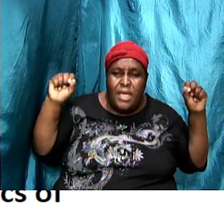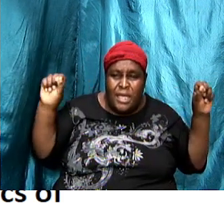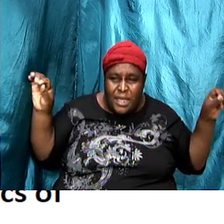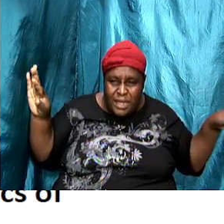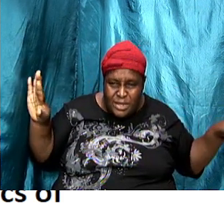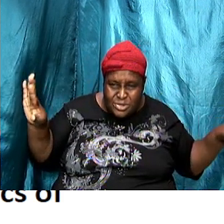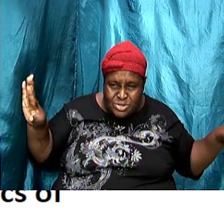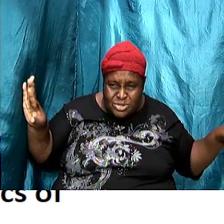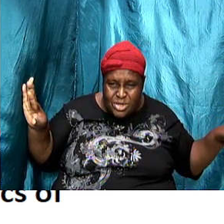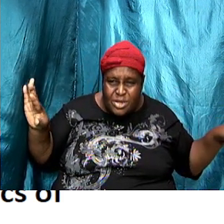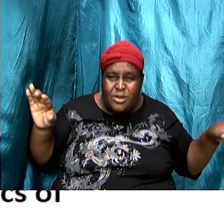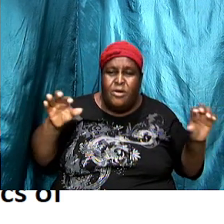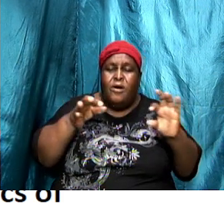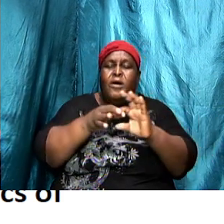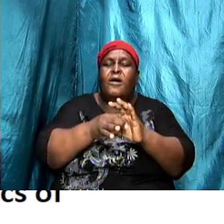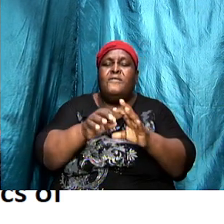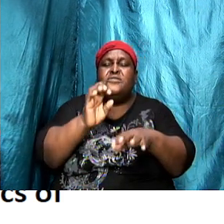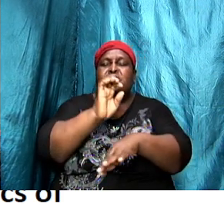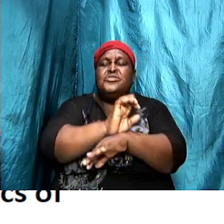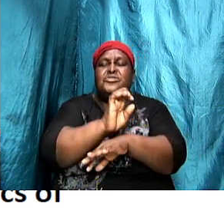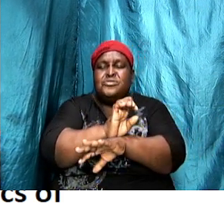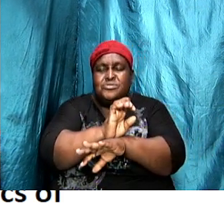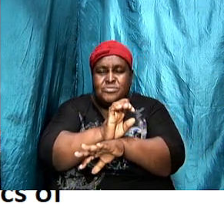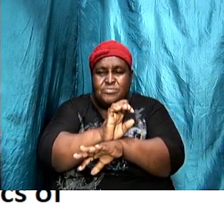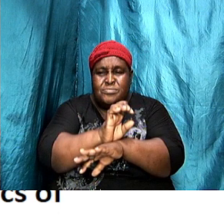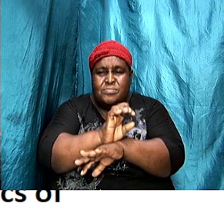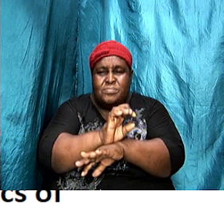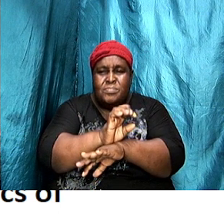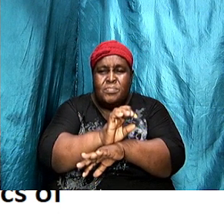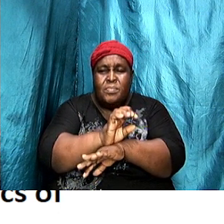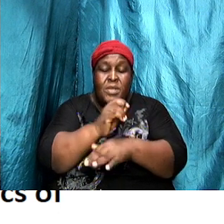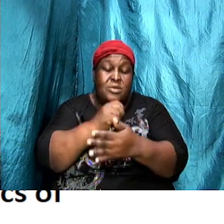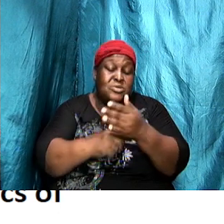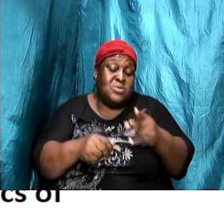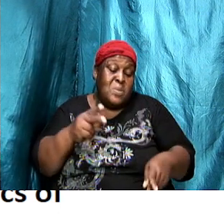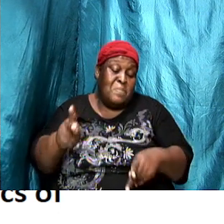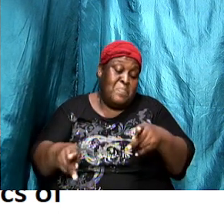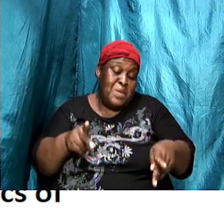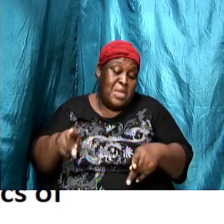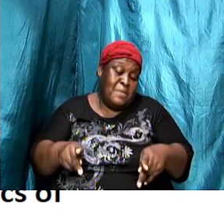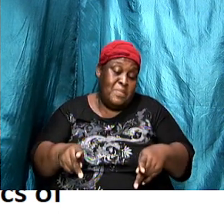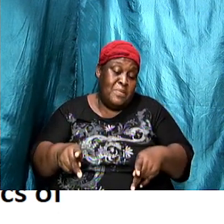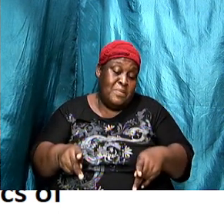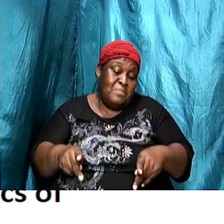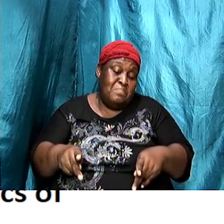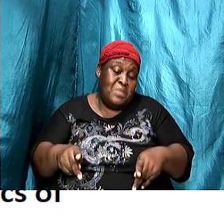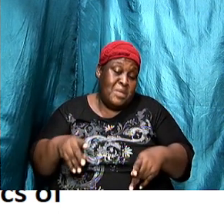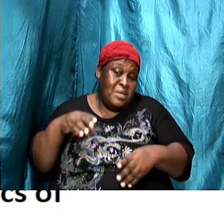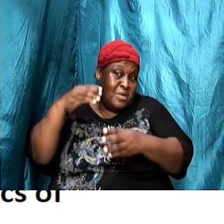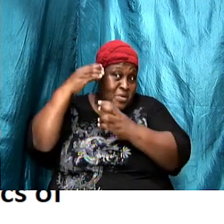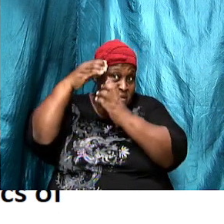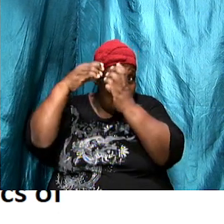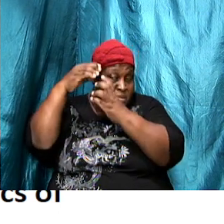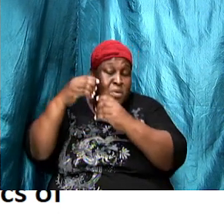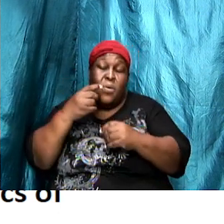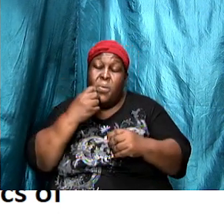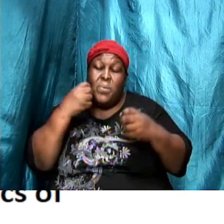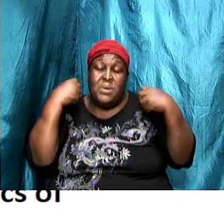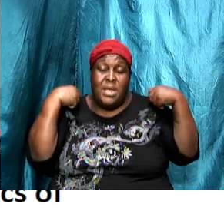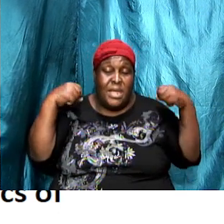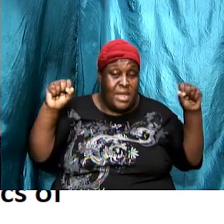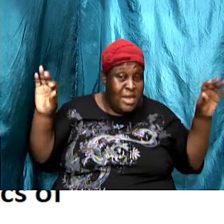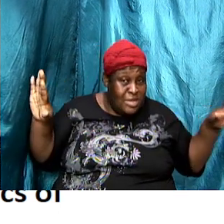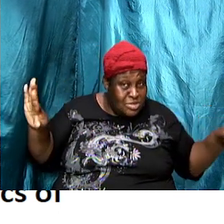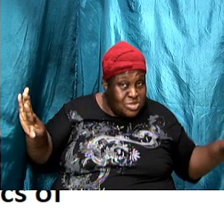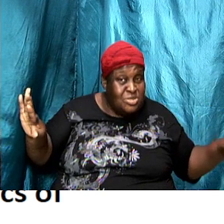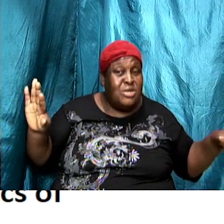the churches some folks are a little confused as to who the angels are I would like for